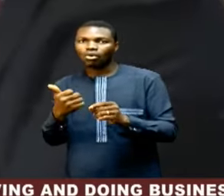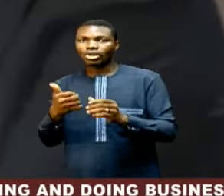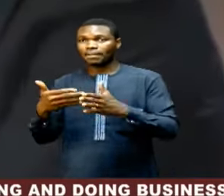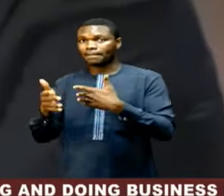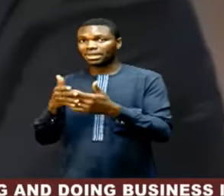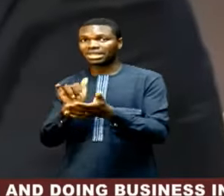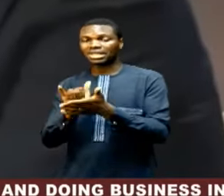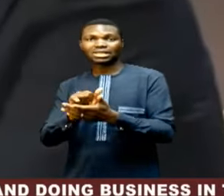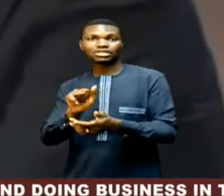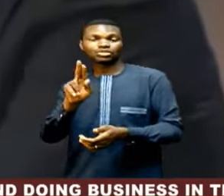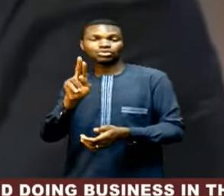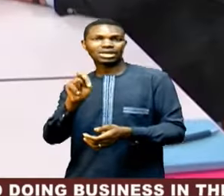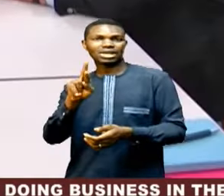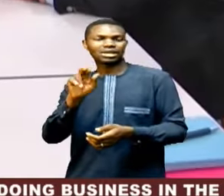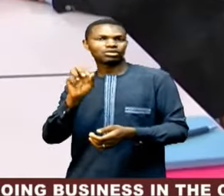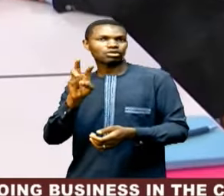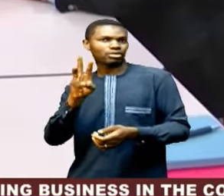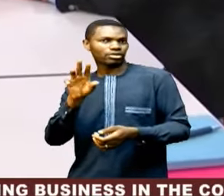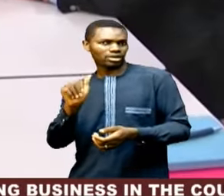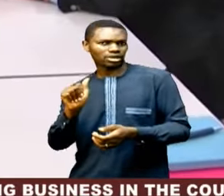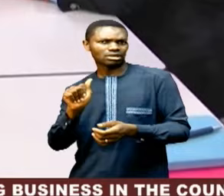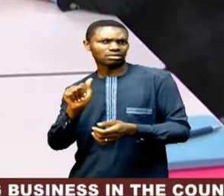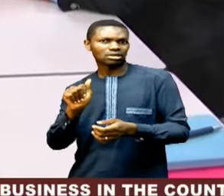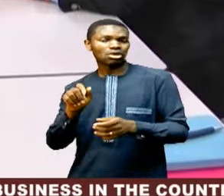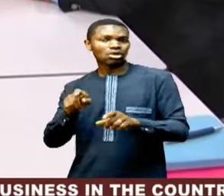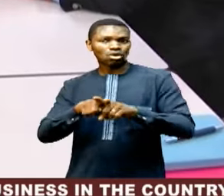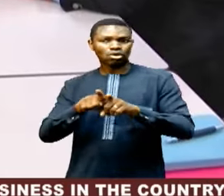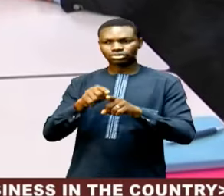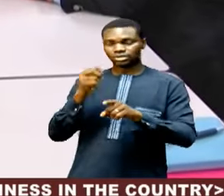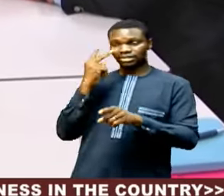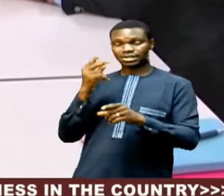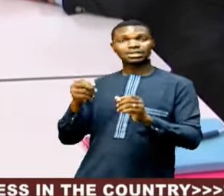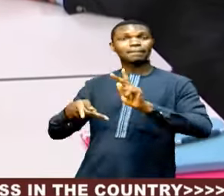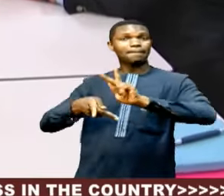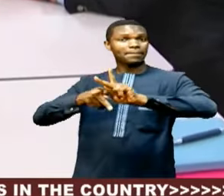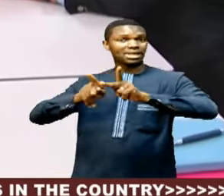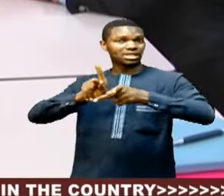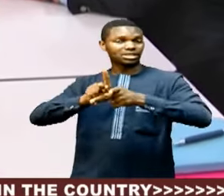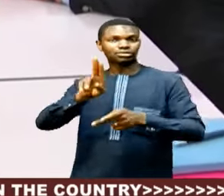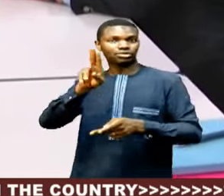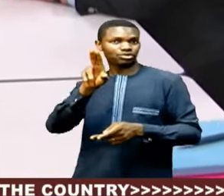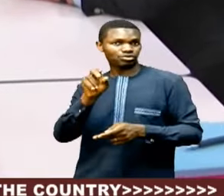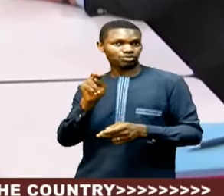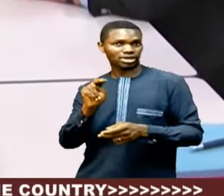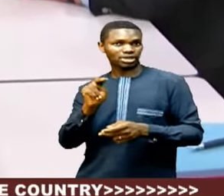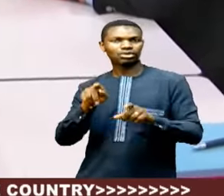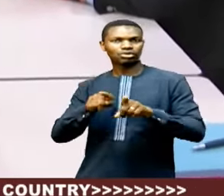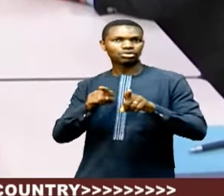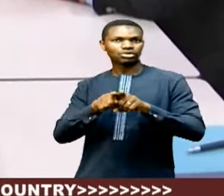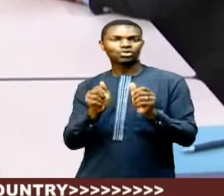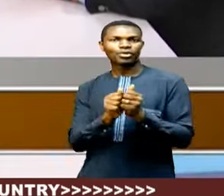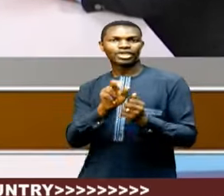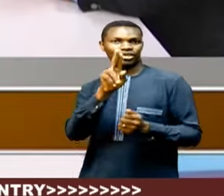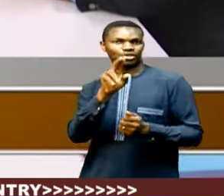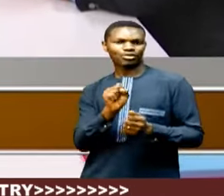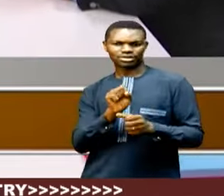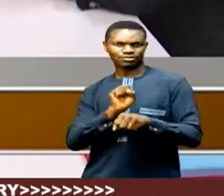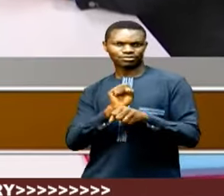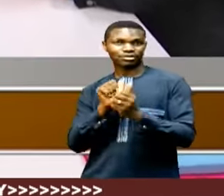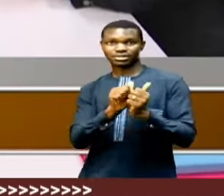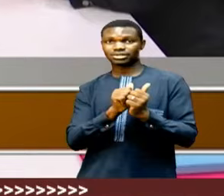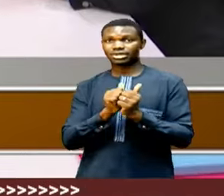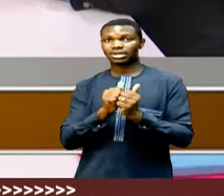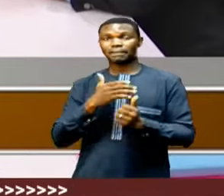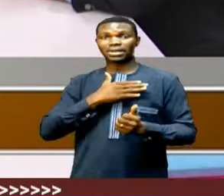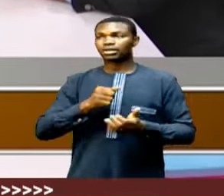UNRWA, and acknowledged the partnership between the United States and the United Nations. Most important is I'm just very grateful on behalf